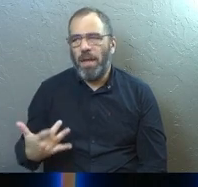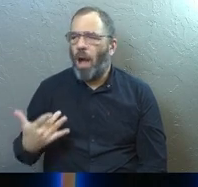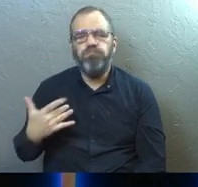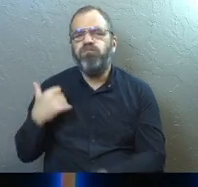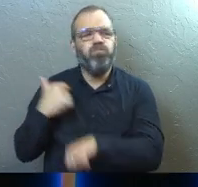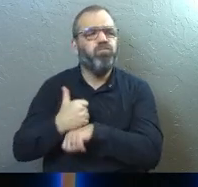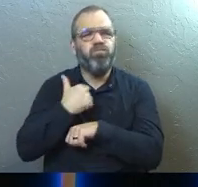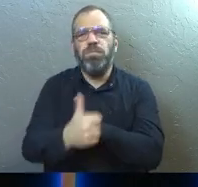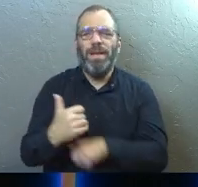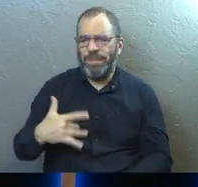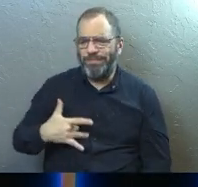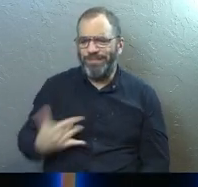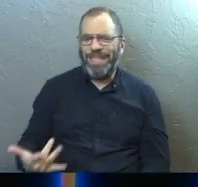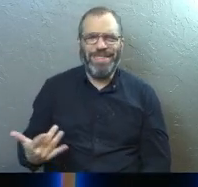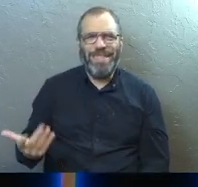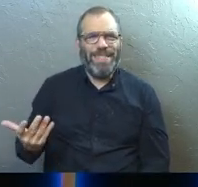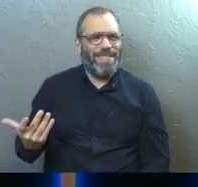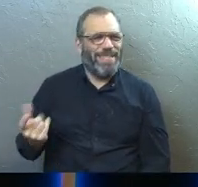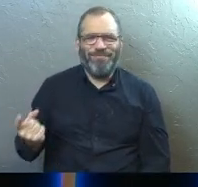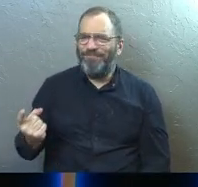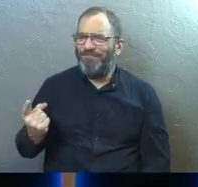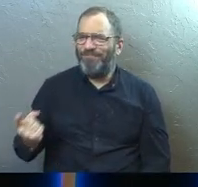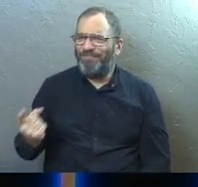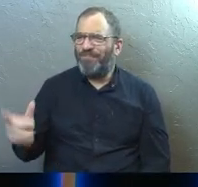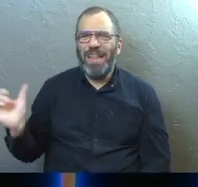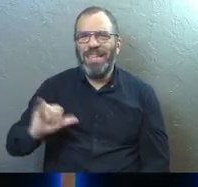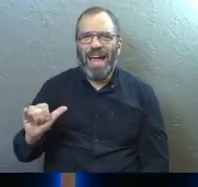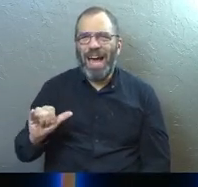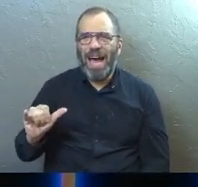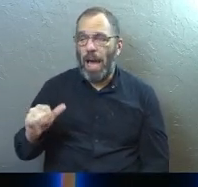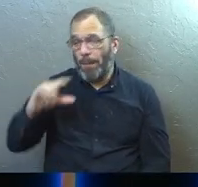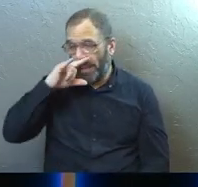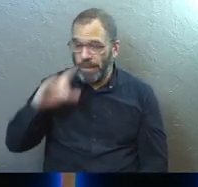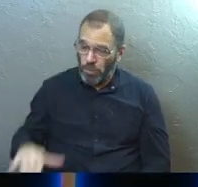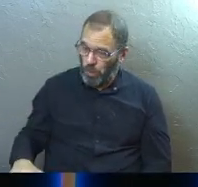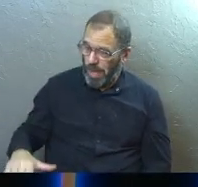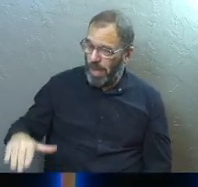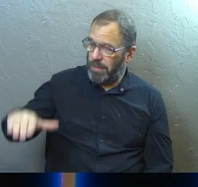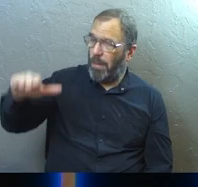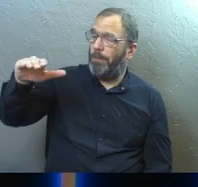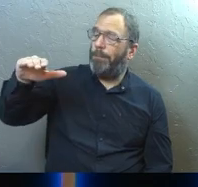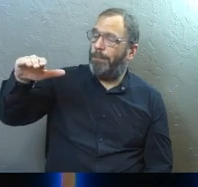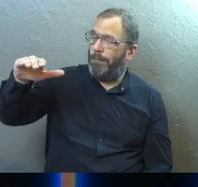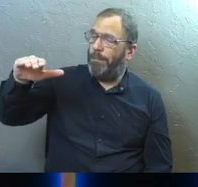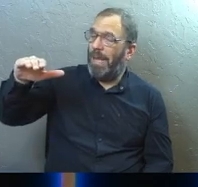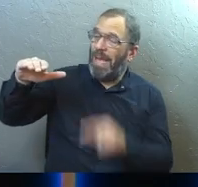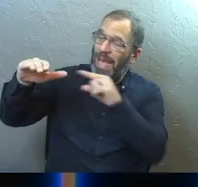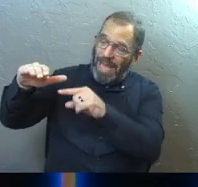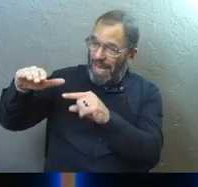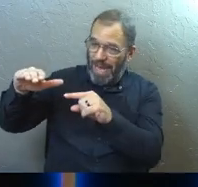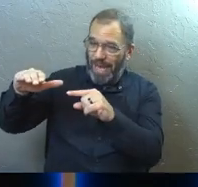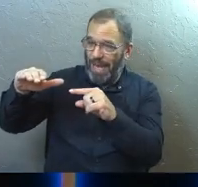blaming anybody for this. It was just a sense of like, if we can raise our kids and if they don't get anybody pregnant